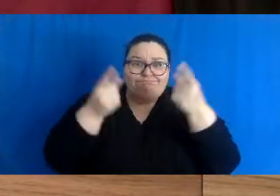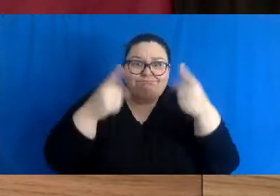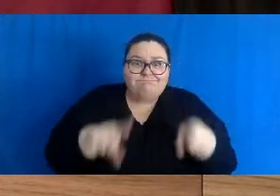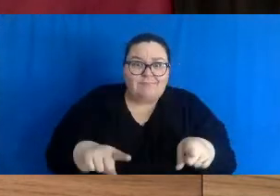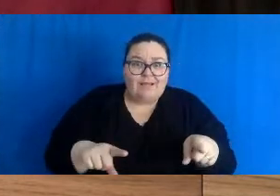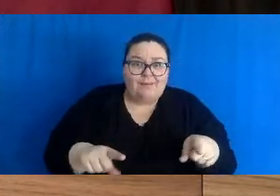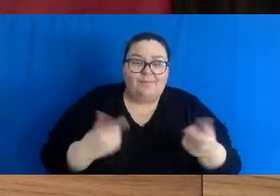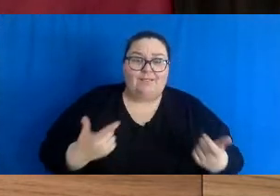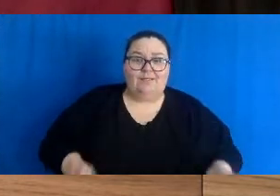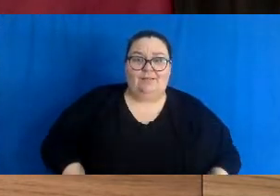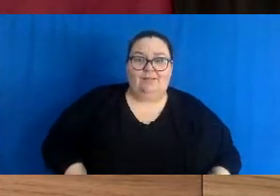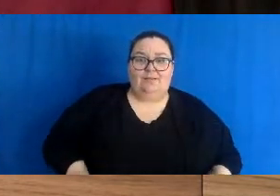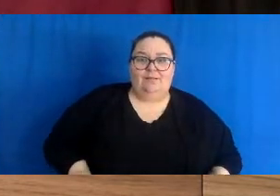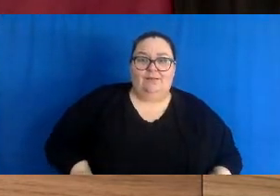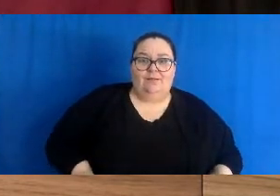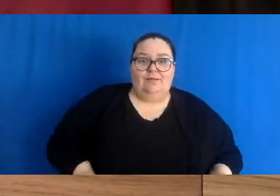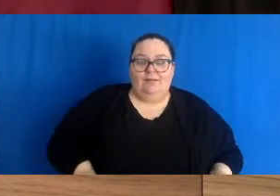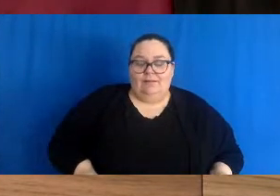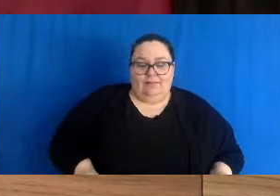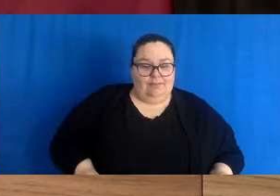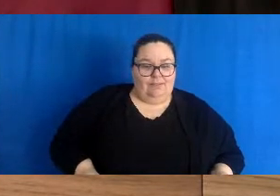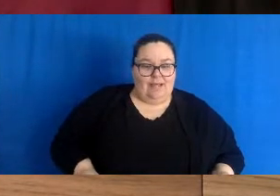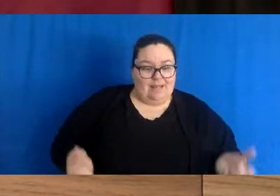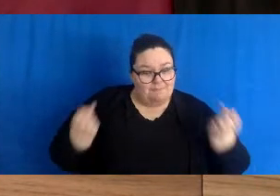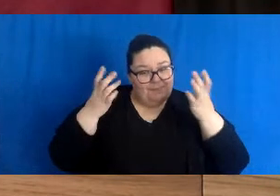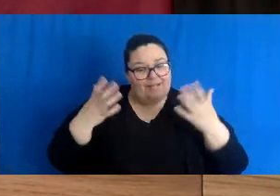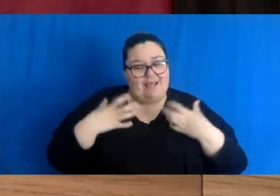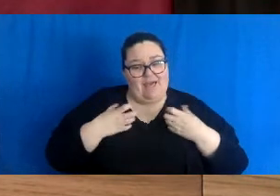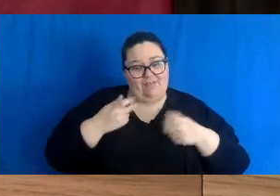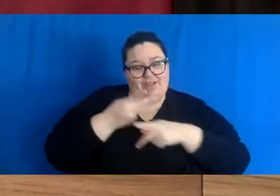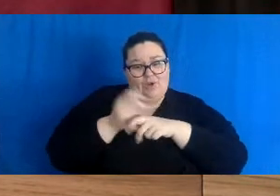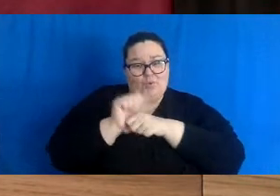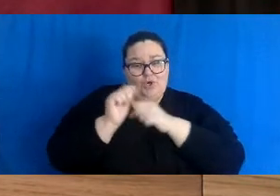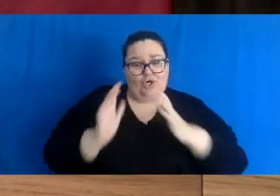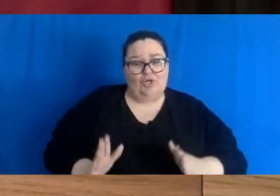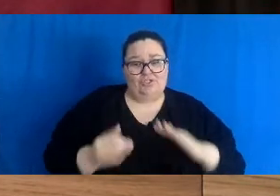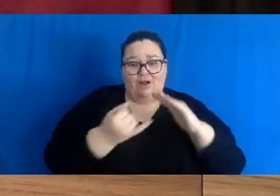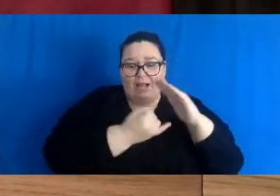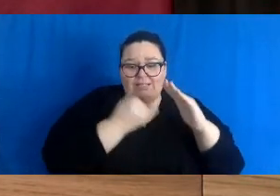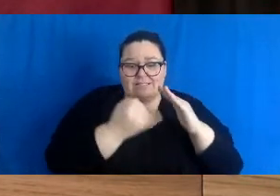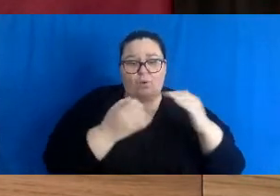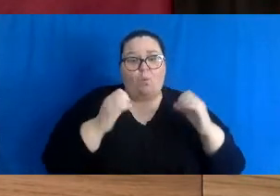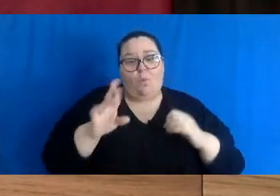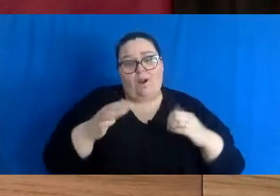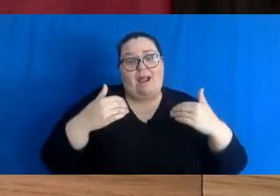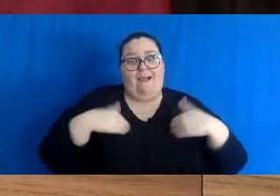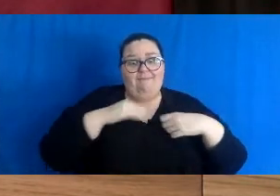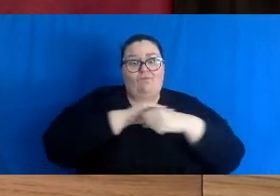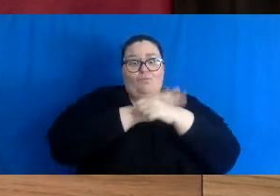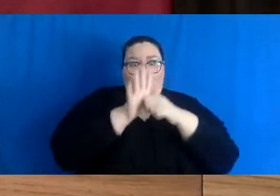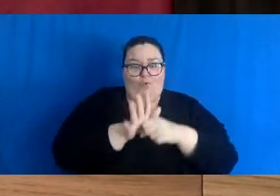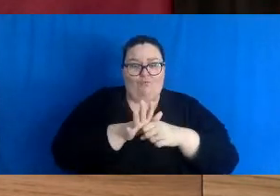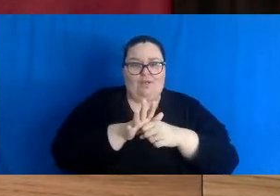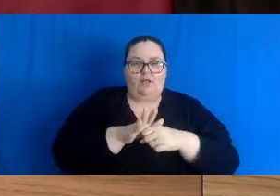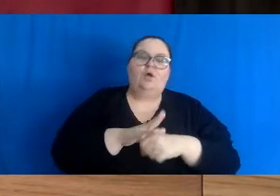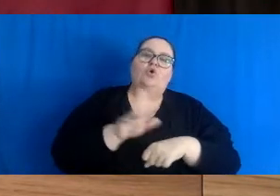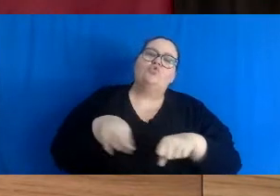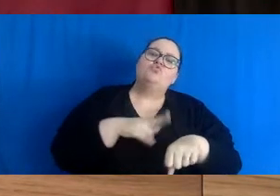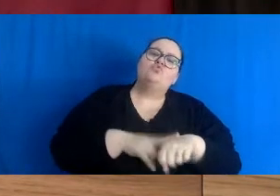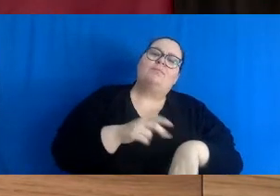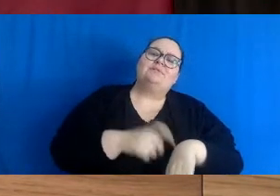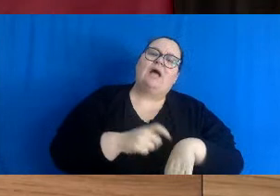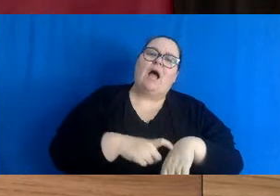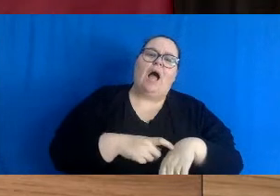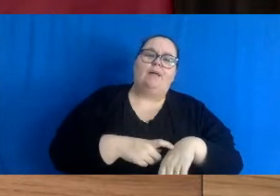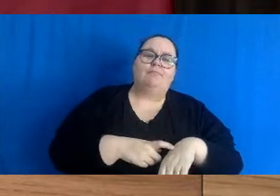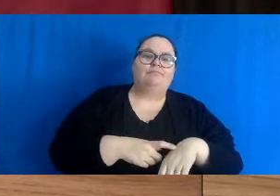exact same time that a large portion of health care workers are isolating or COVID positive. In ordinary times, these incidents are routinely addressed